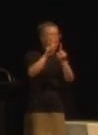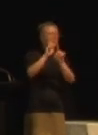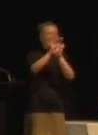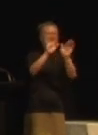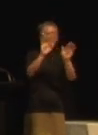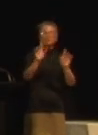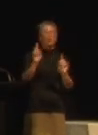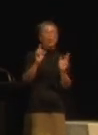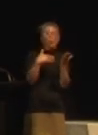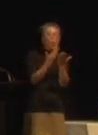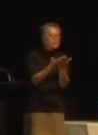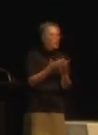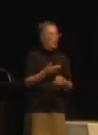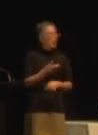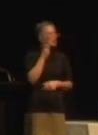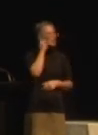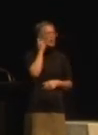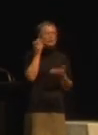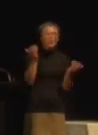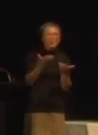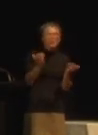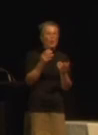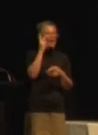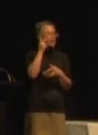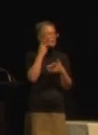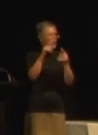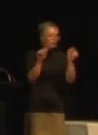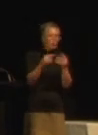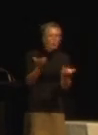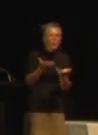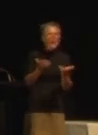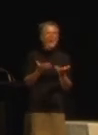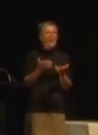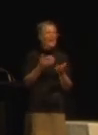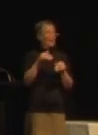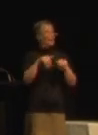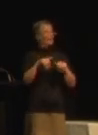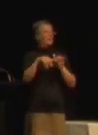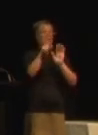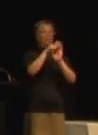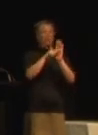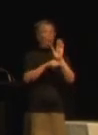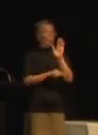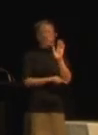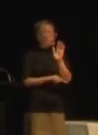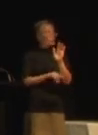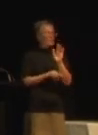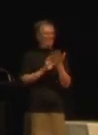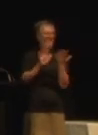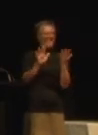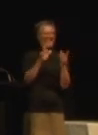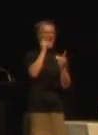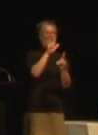some helpful information about finding the toilets in the parents' room, the rules of the museum, which is sometimes quite ambiguous, what you can and you can't